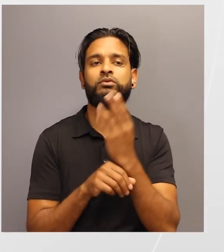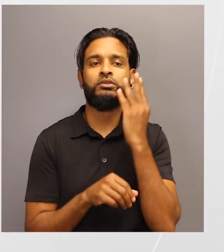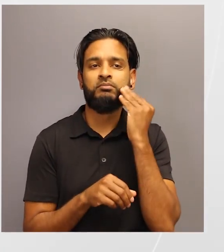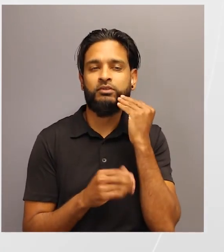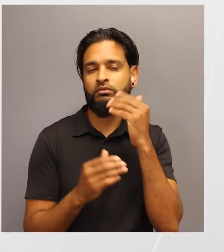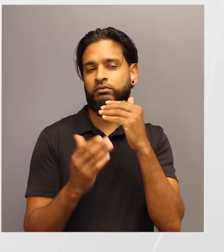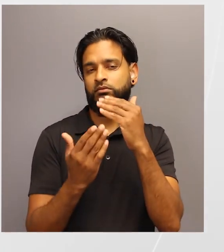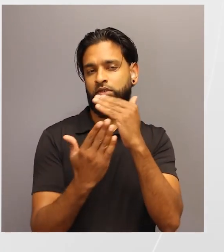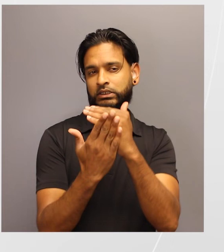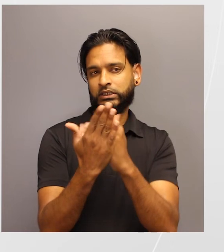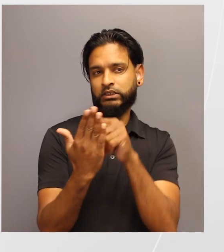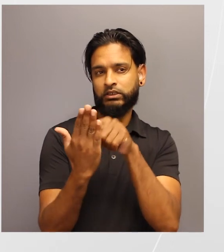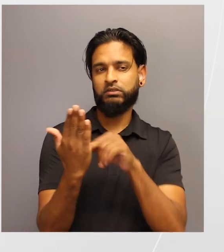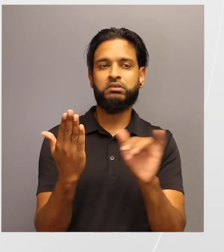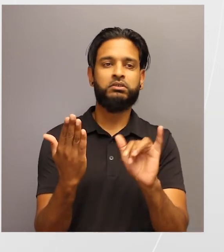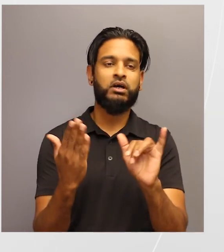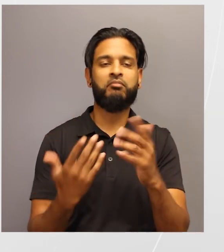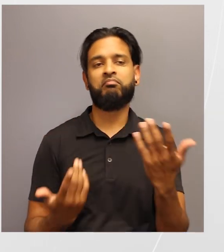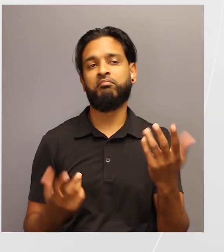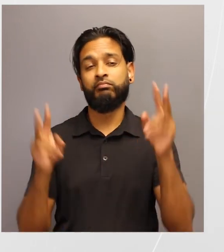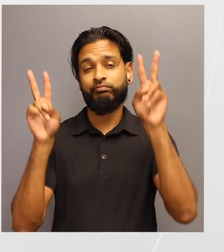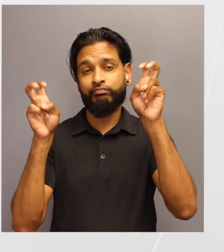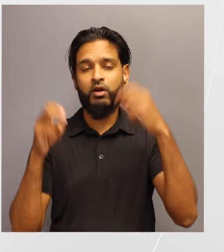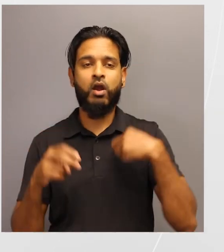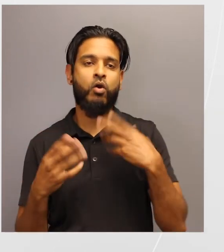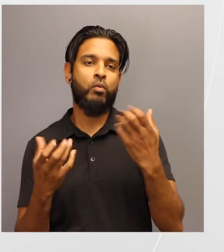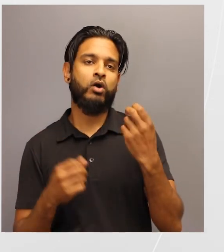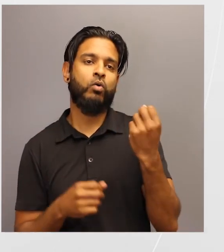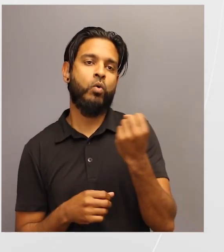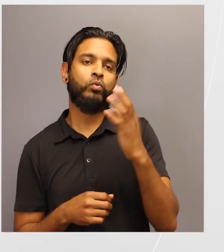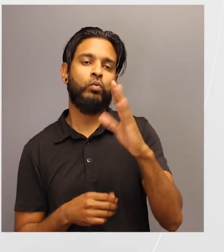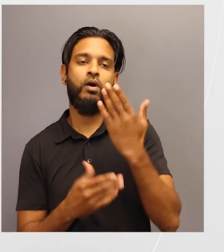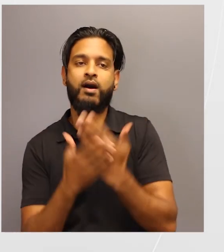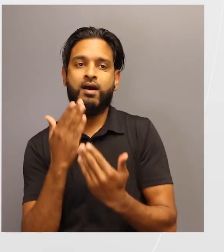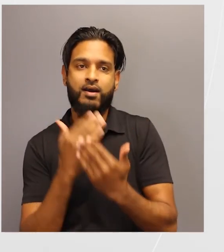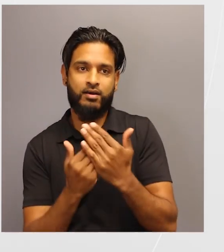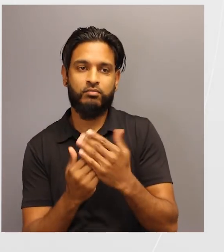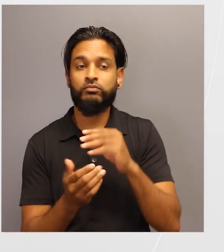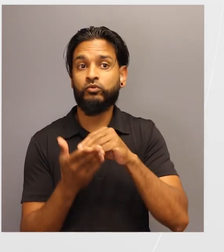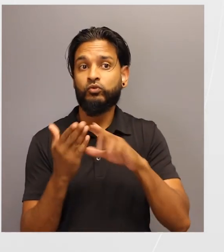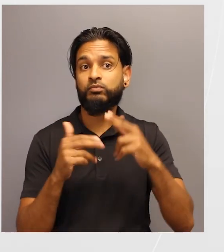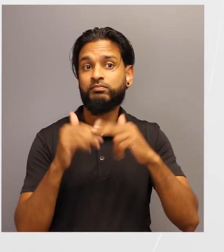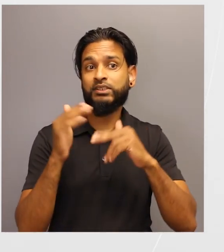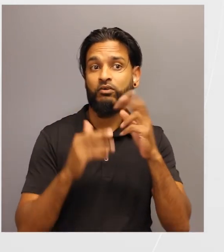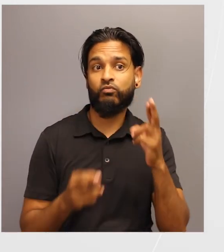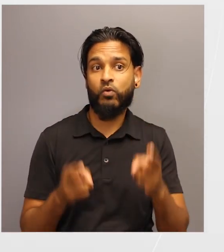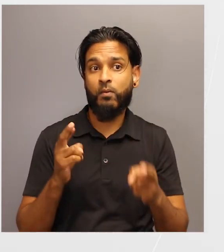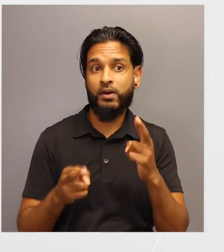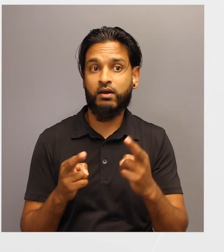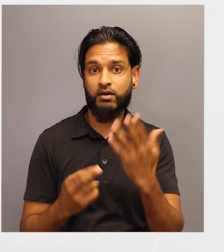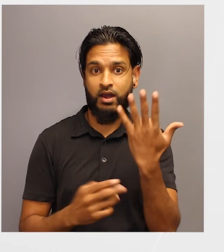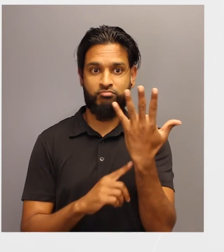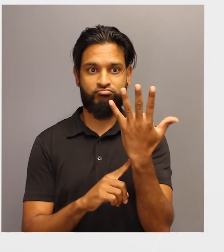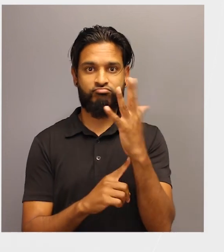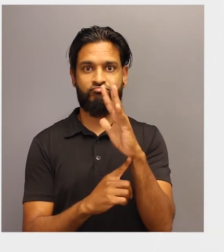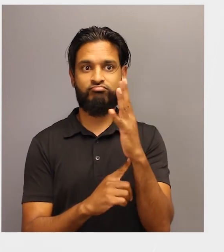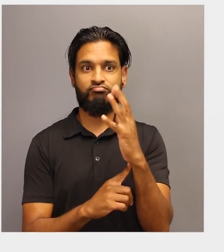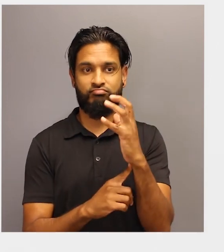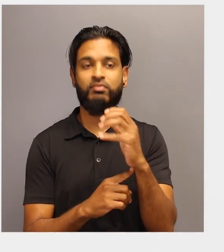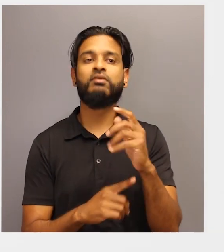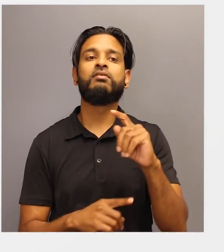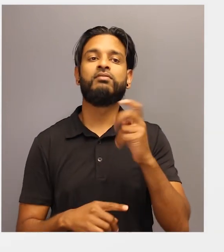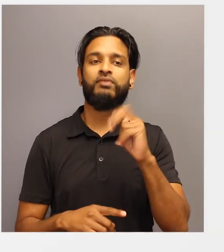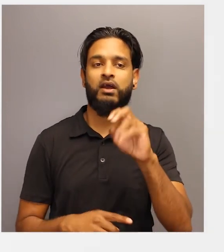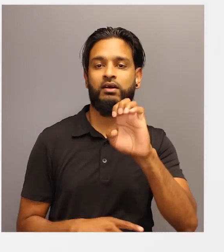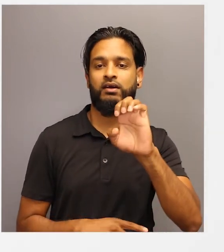lessons. For example, start with I want to hold your hand, where your students will build a robotic hand, followed by Eggstronaut, where your students